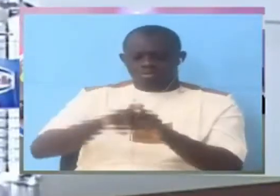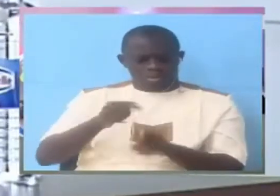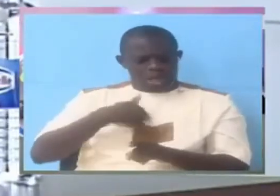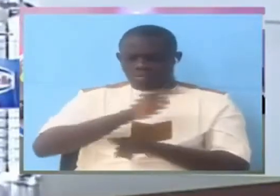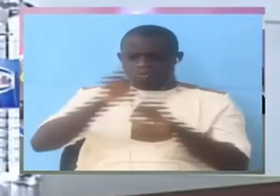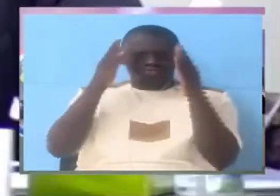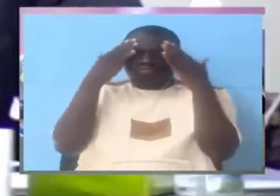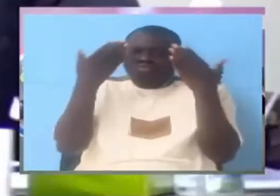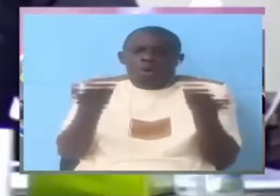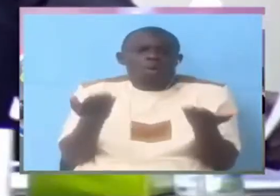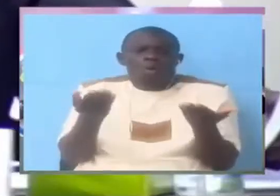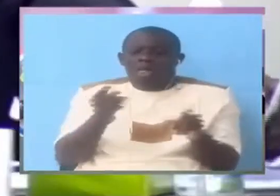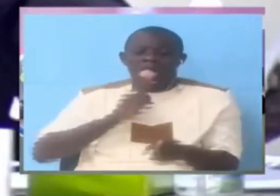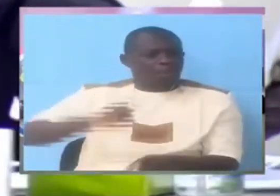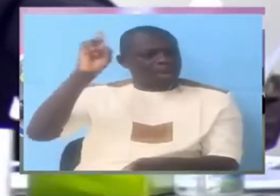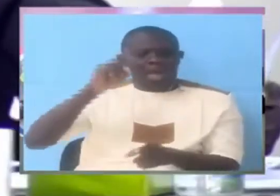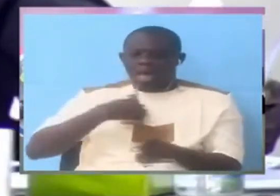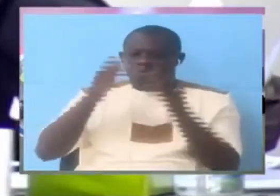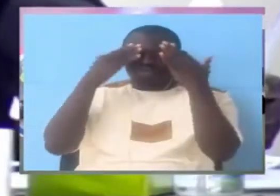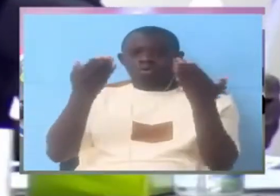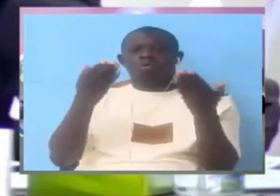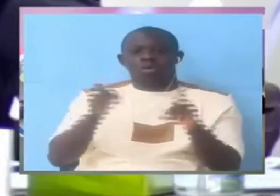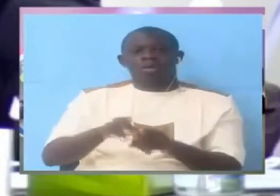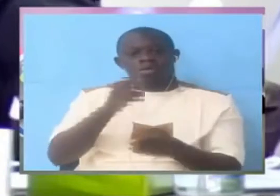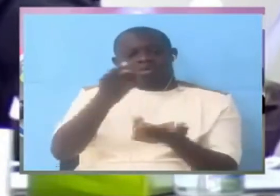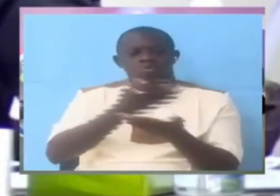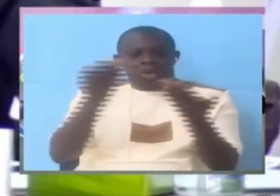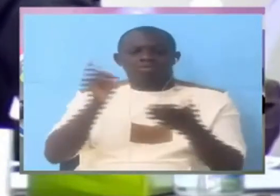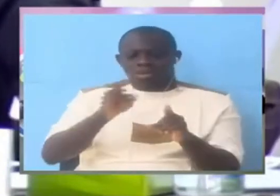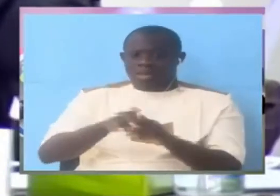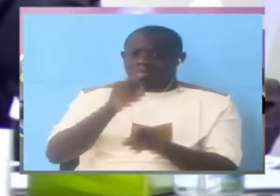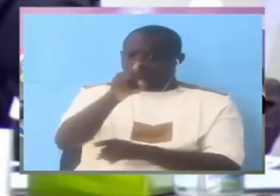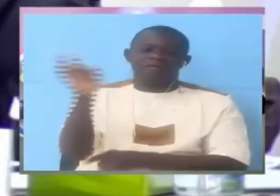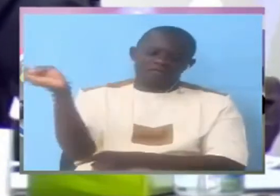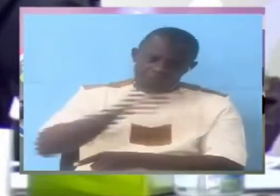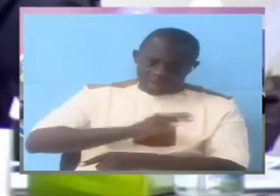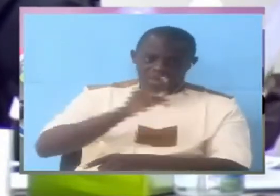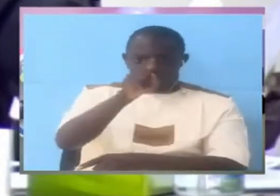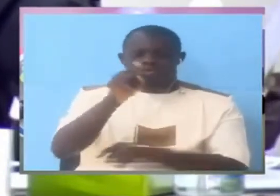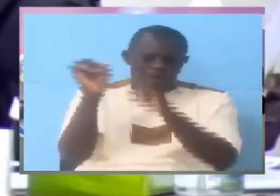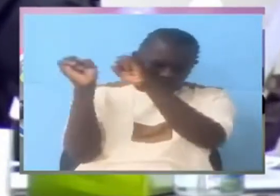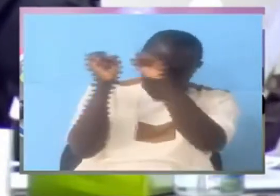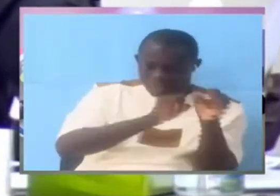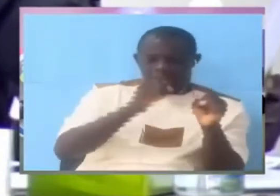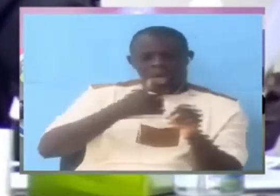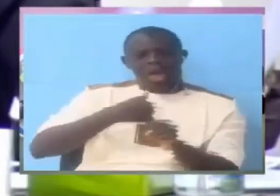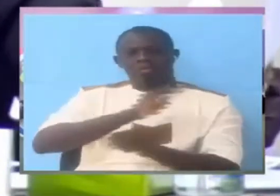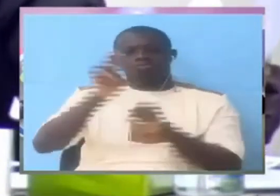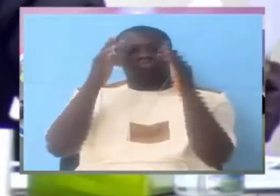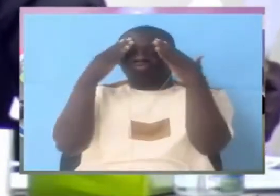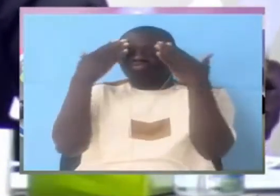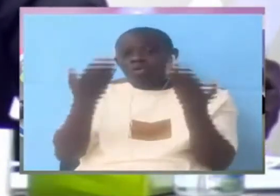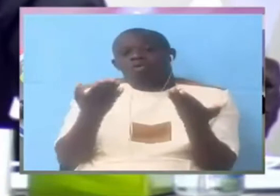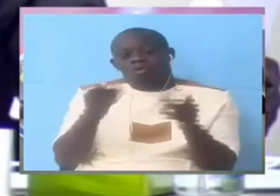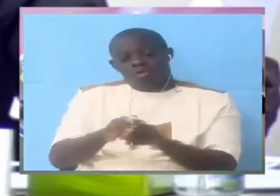know what i had this is what i'm saying you are lying you are hiding behind i don't know you